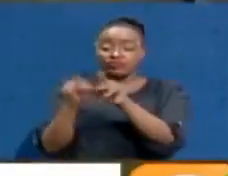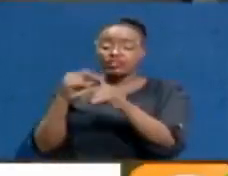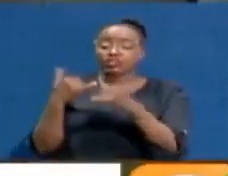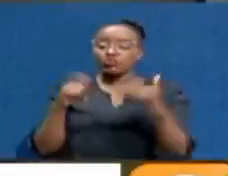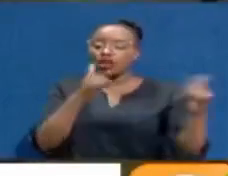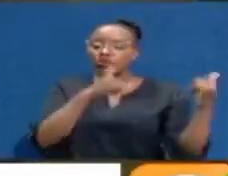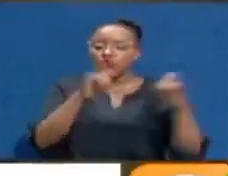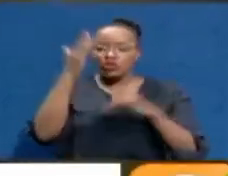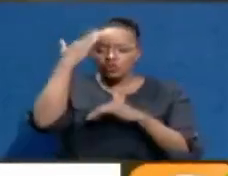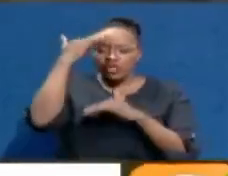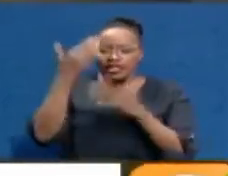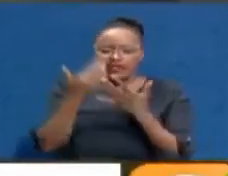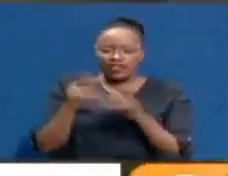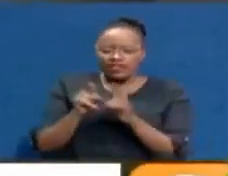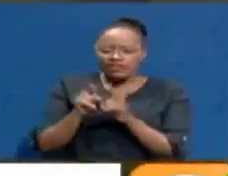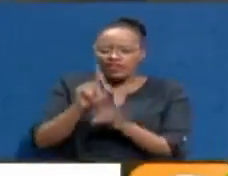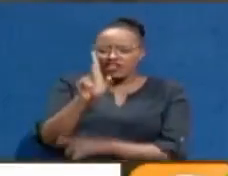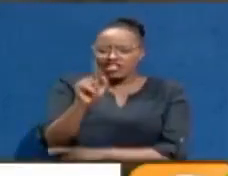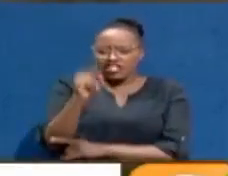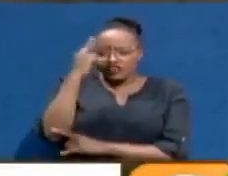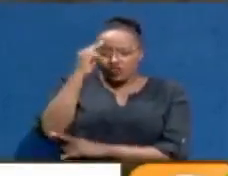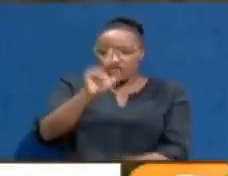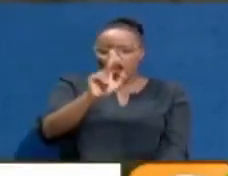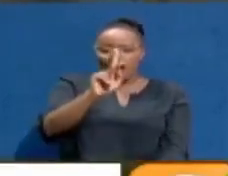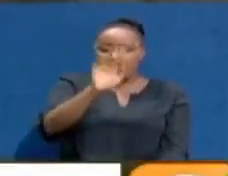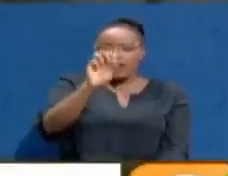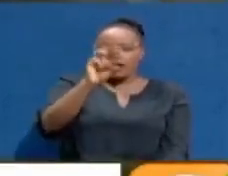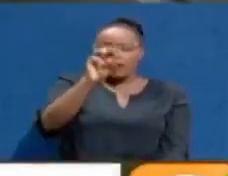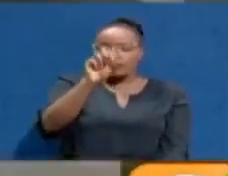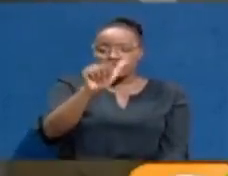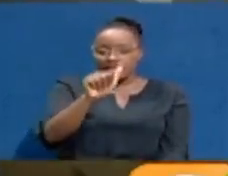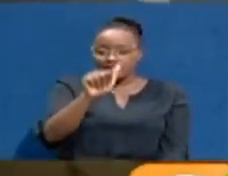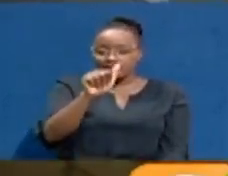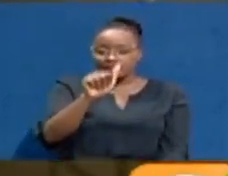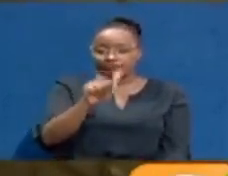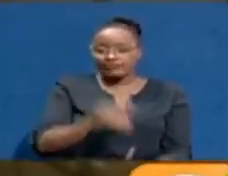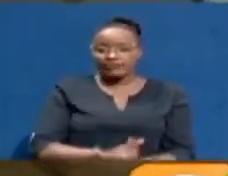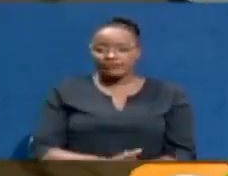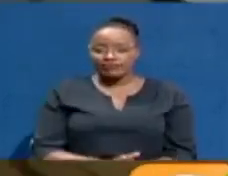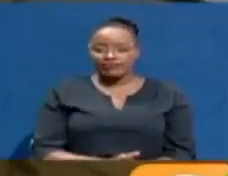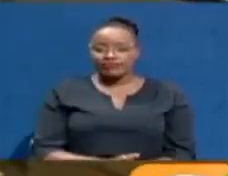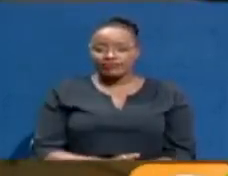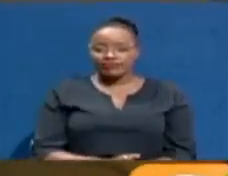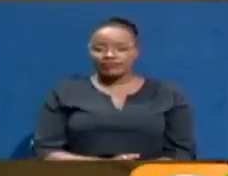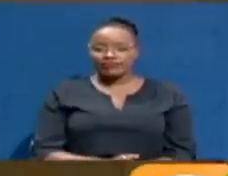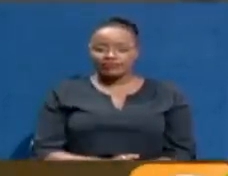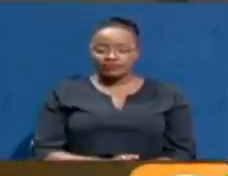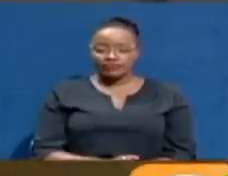to unravel the bizarre tendering at Kemsah. Elfers Lagat, Citizen TV, Nairobi. listening.